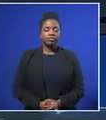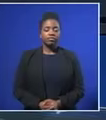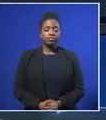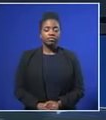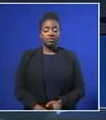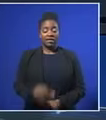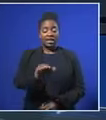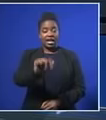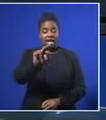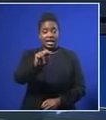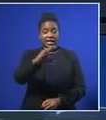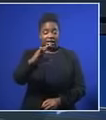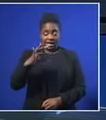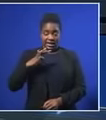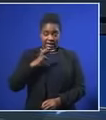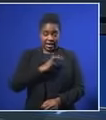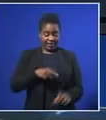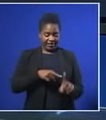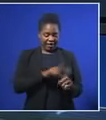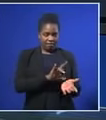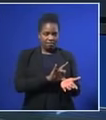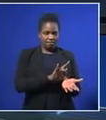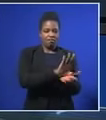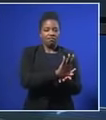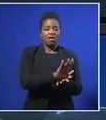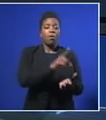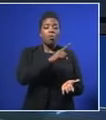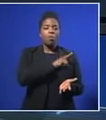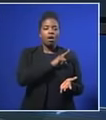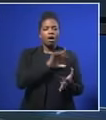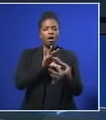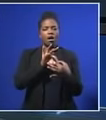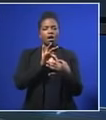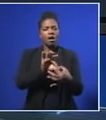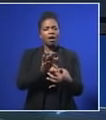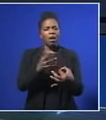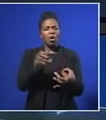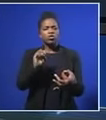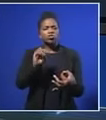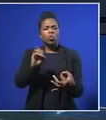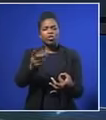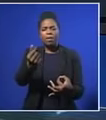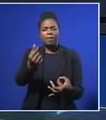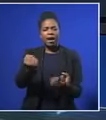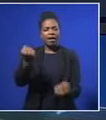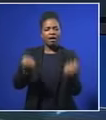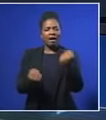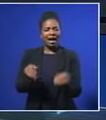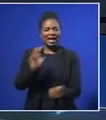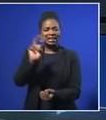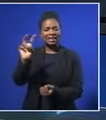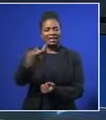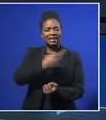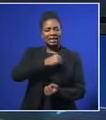In other news now, the ANC has fired an employee arrested in connection with a cash and transit heist in Soweto.